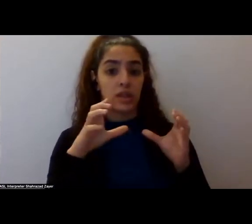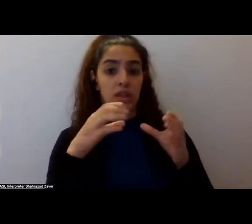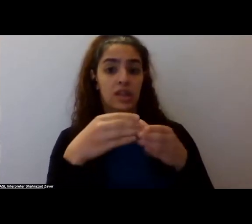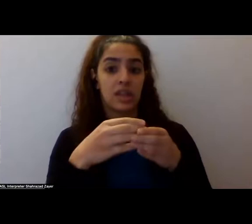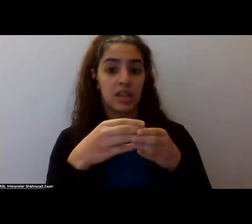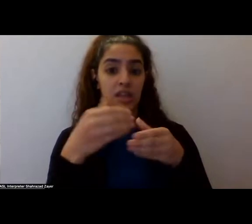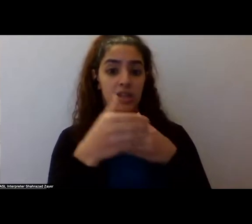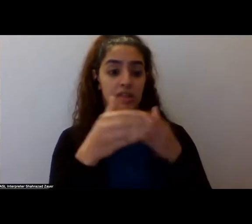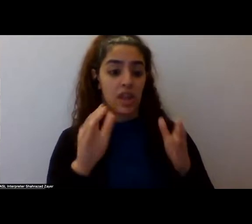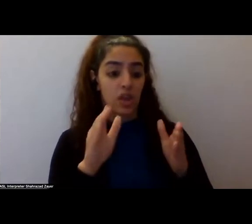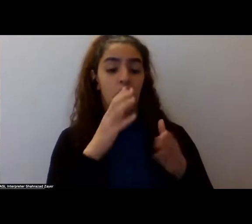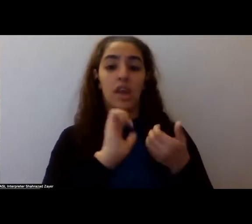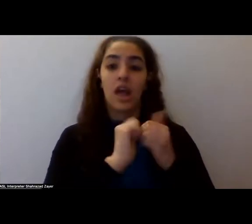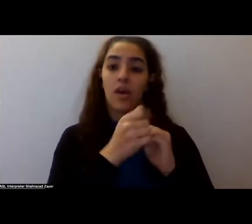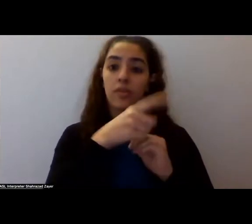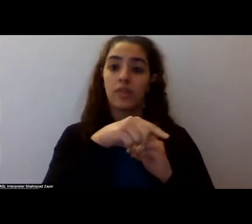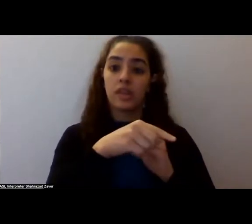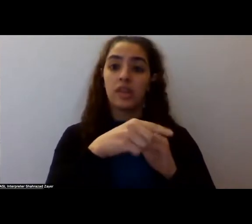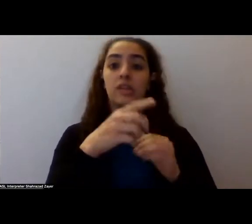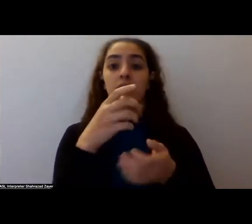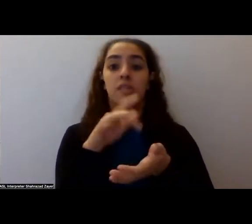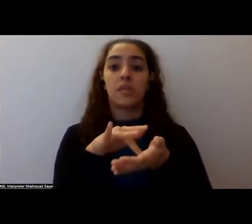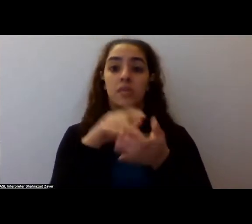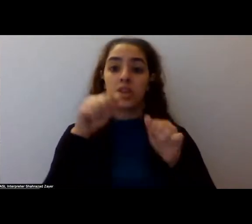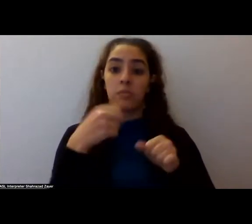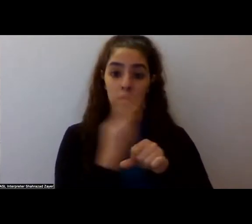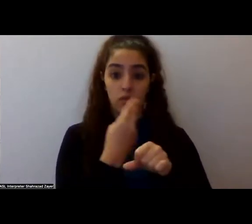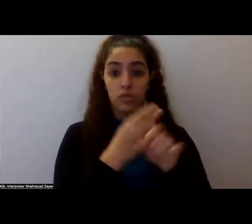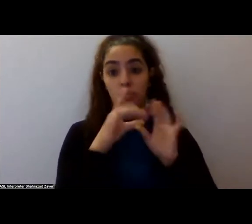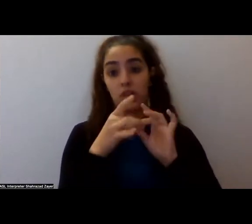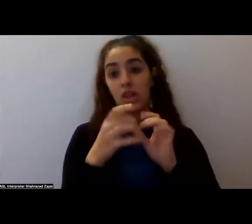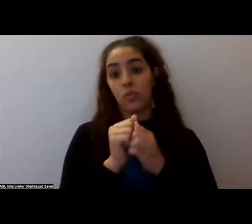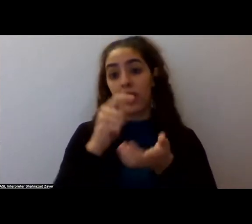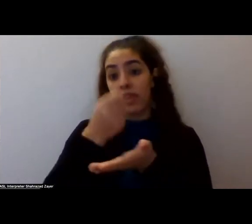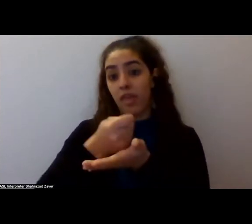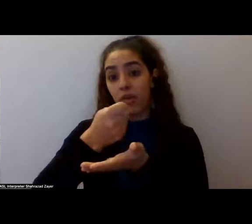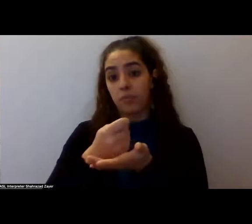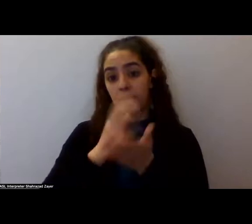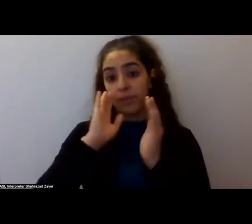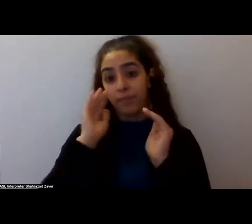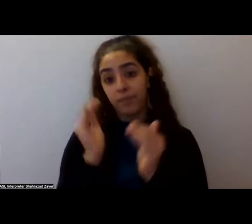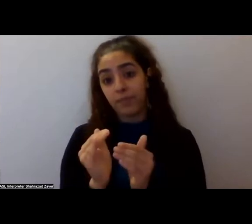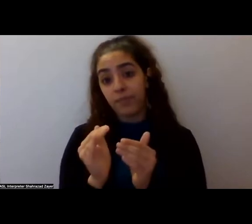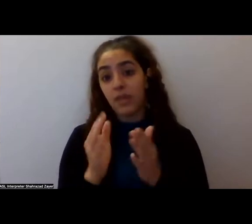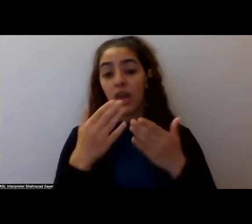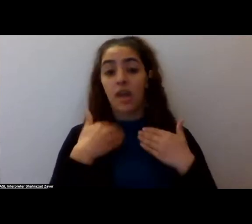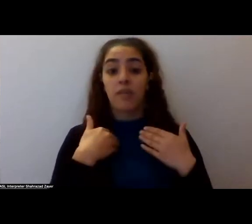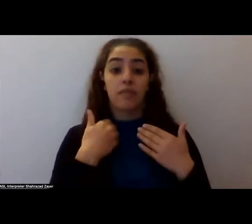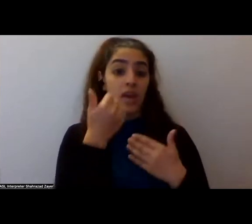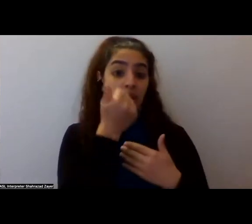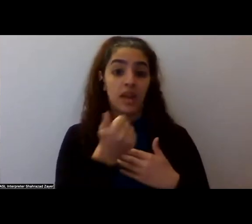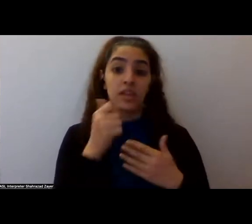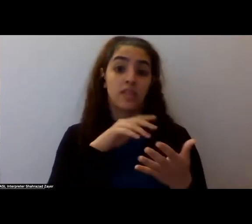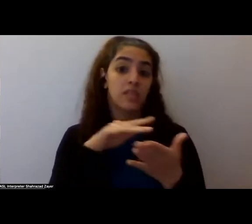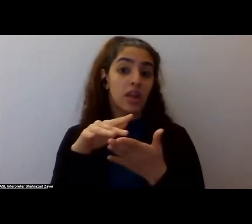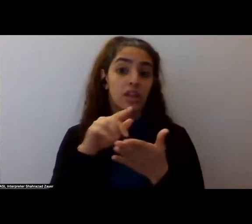these substances can be used within, um, the context of therapy. Um, has there been any studies or do you know anything